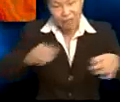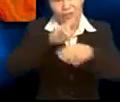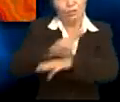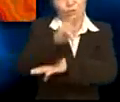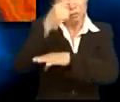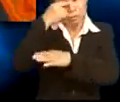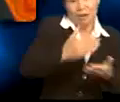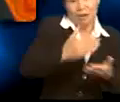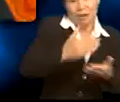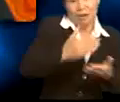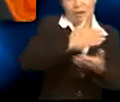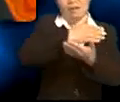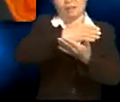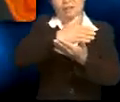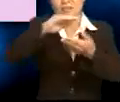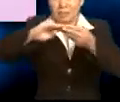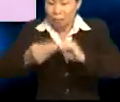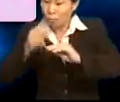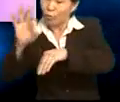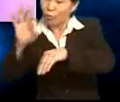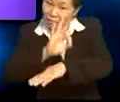sentences to carry out a number of functions.